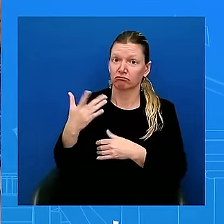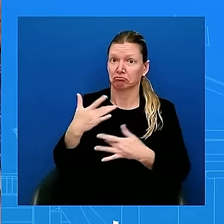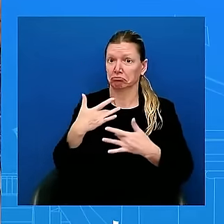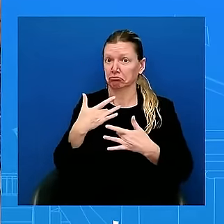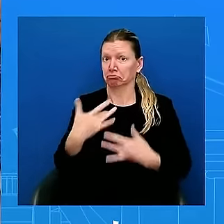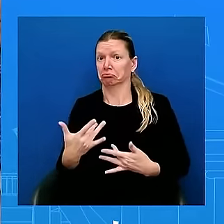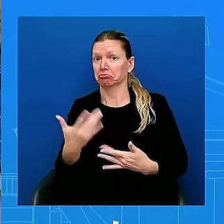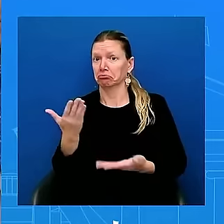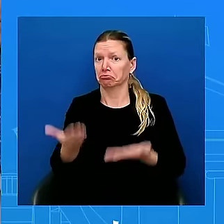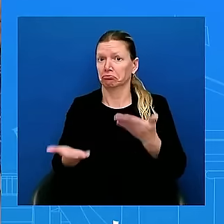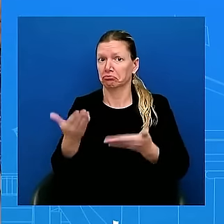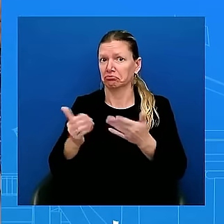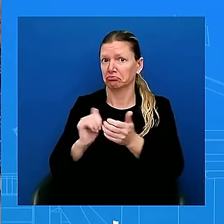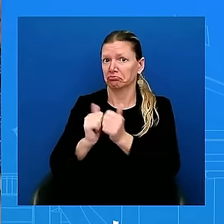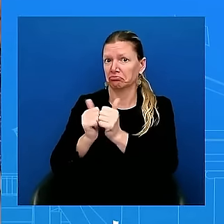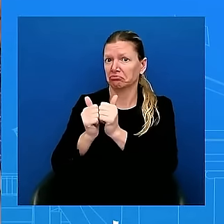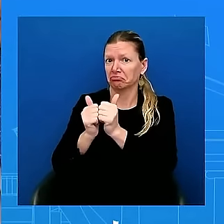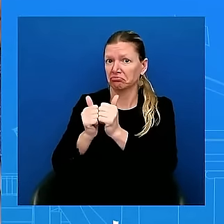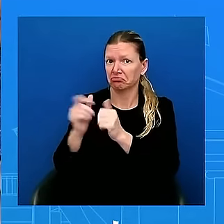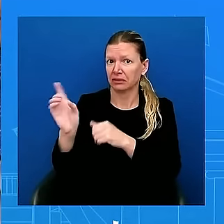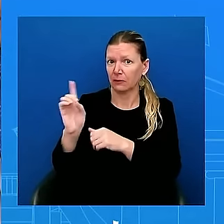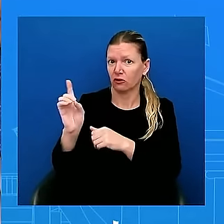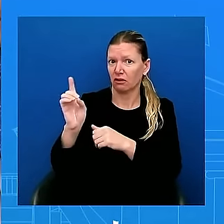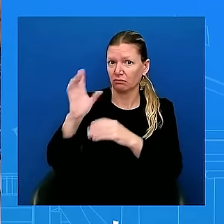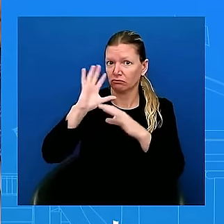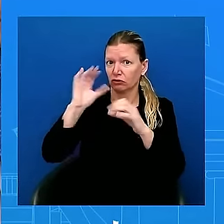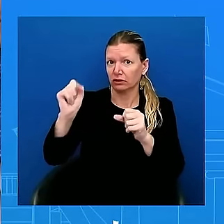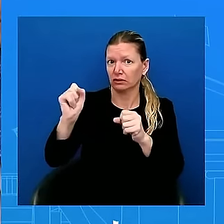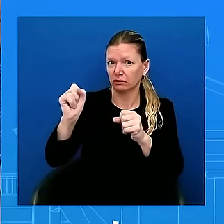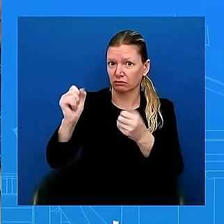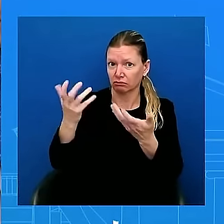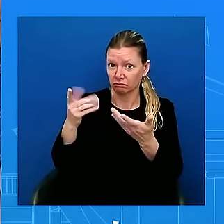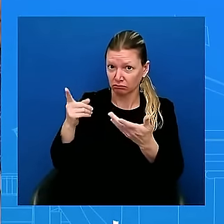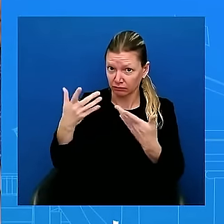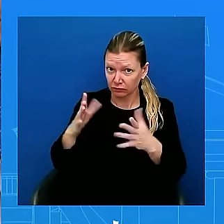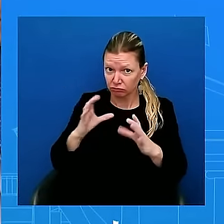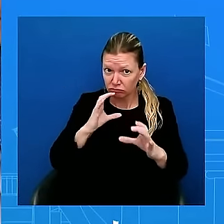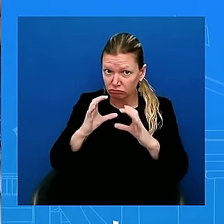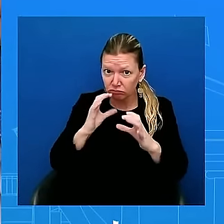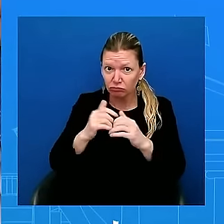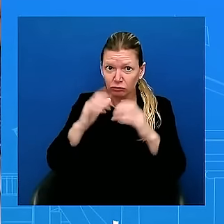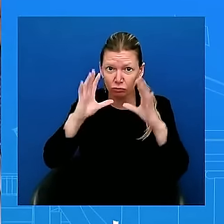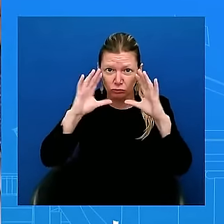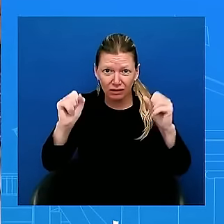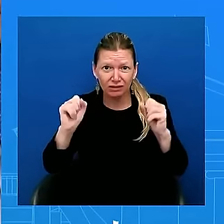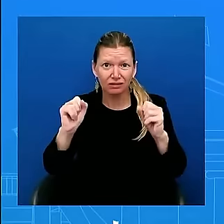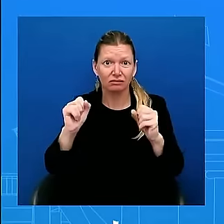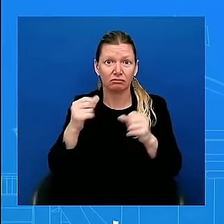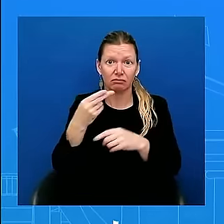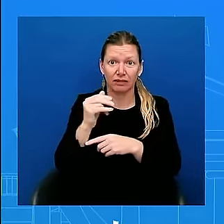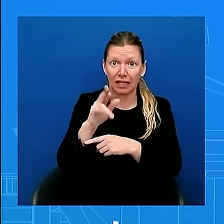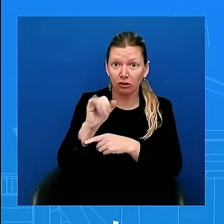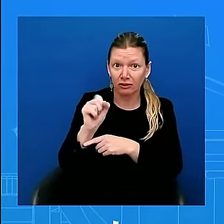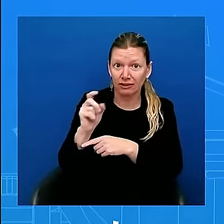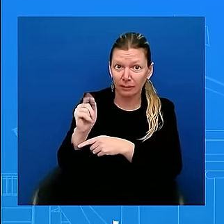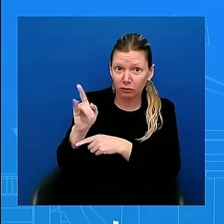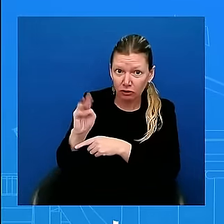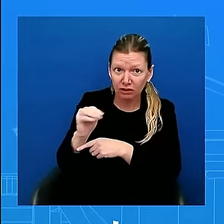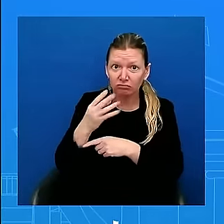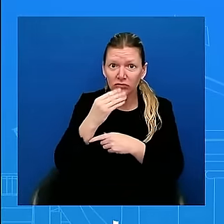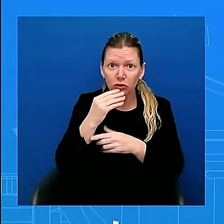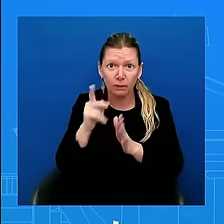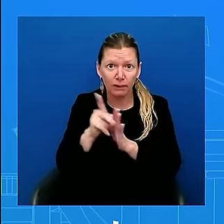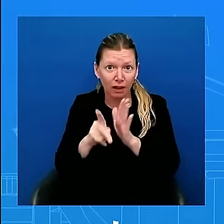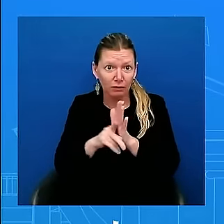president whether a Harris administration's Israel policy would be the same or different as his? You would have to talk to the vice